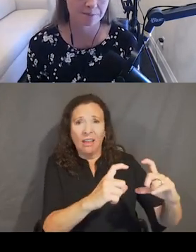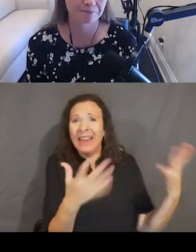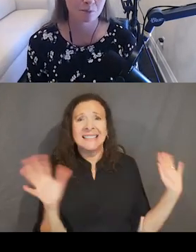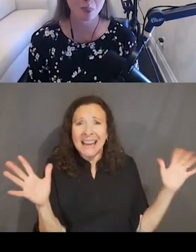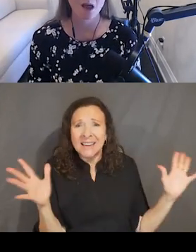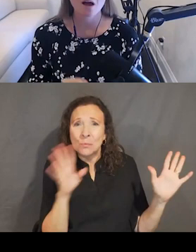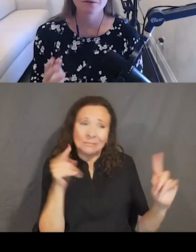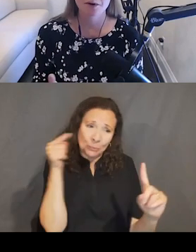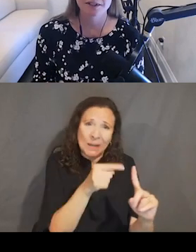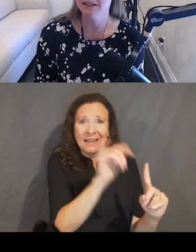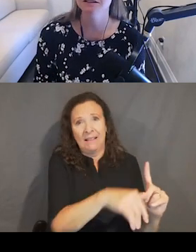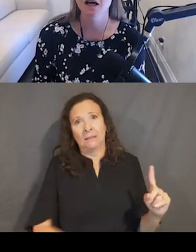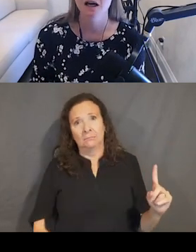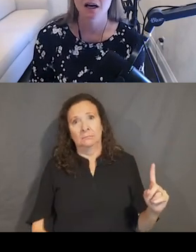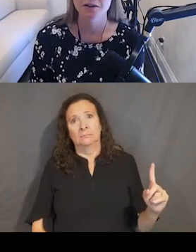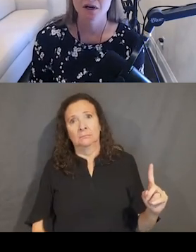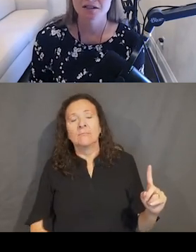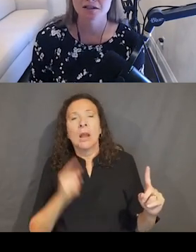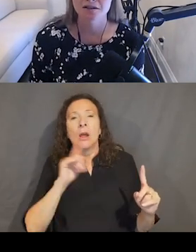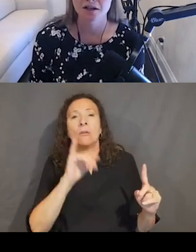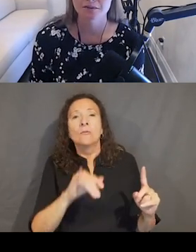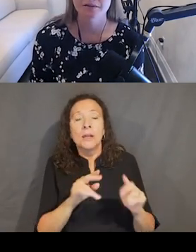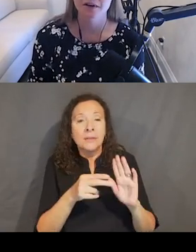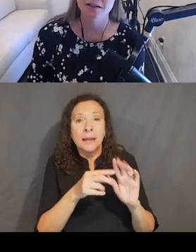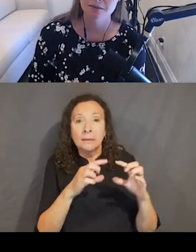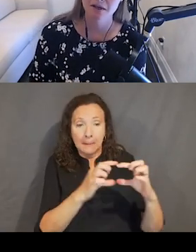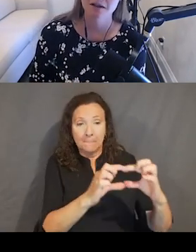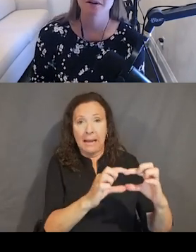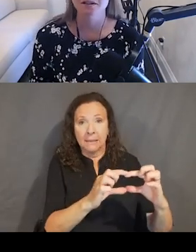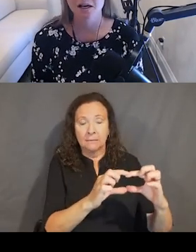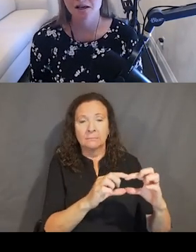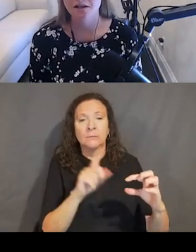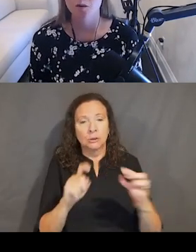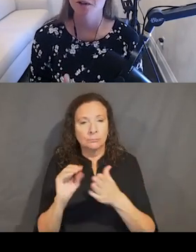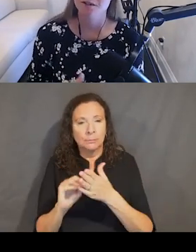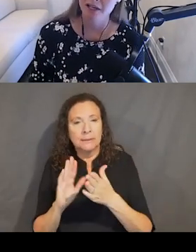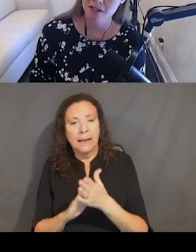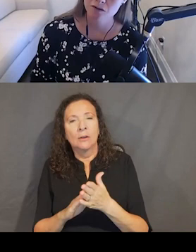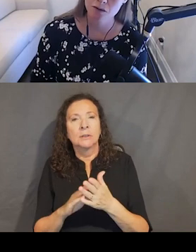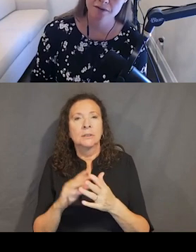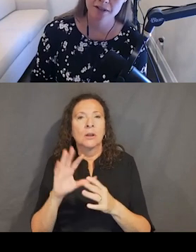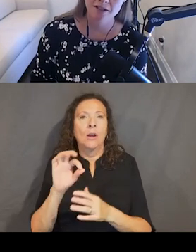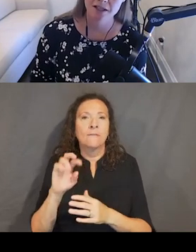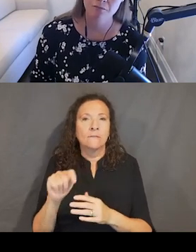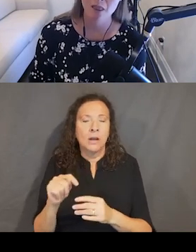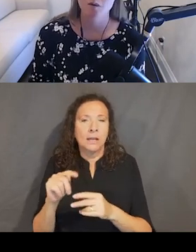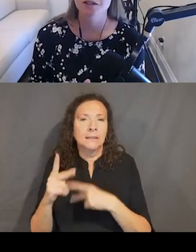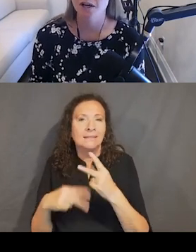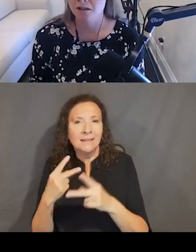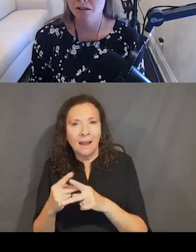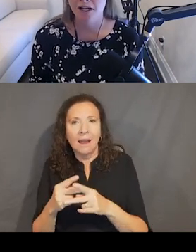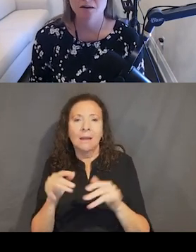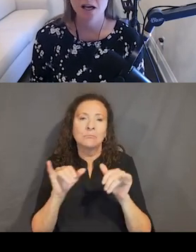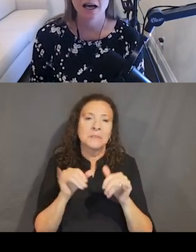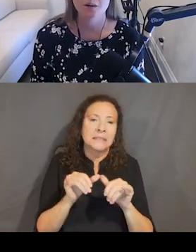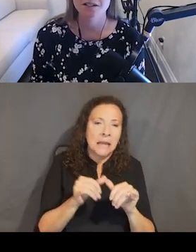components. For this button, UI should also document the font type, the font size. What are your spacing rules for this thing? What's